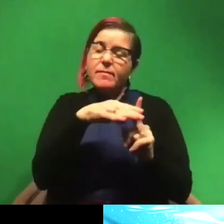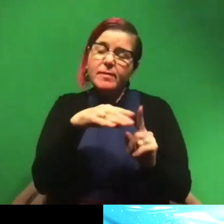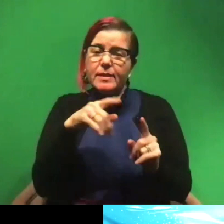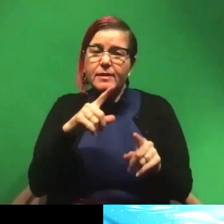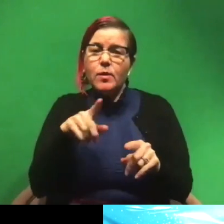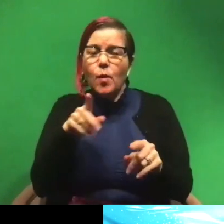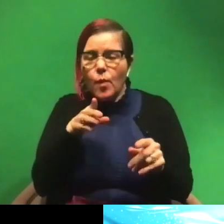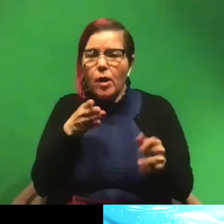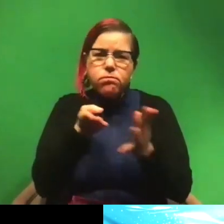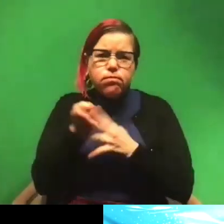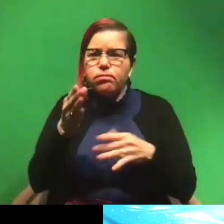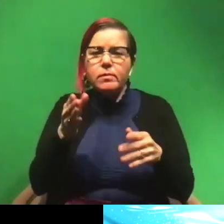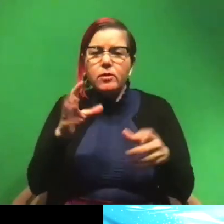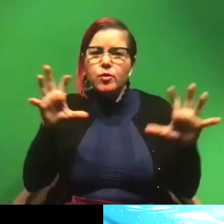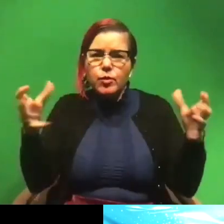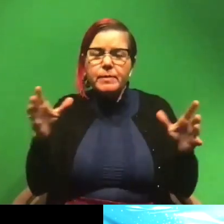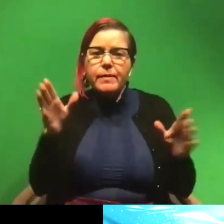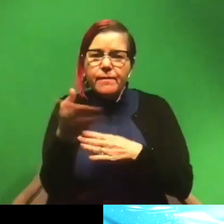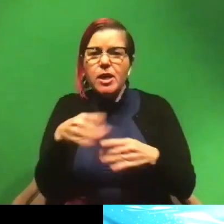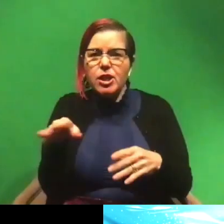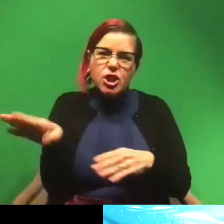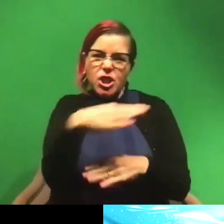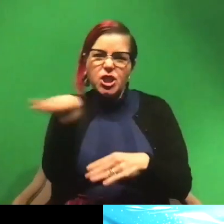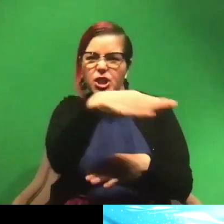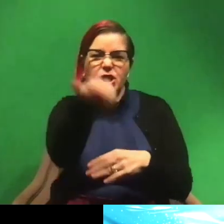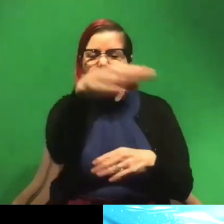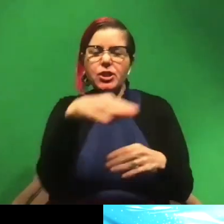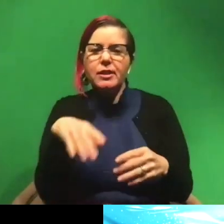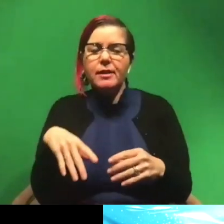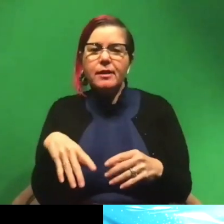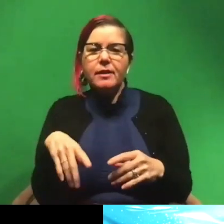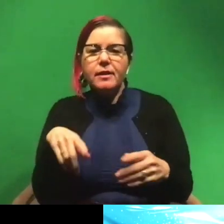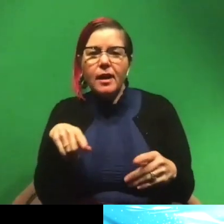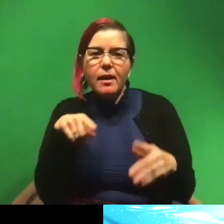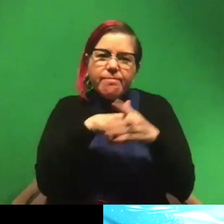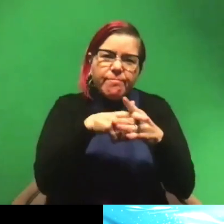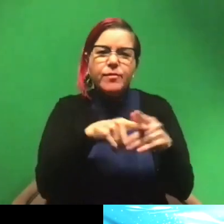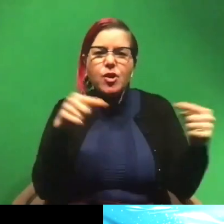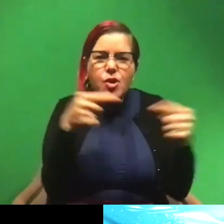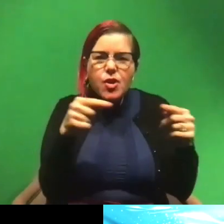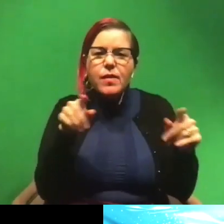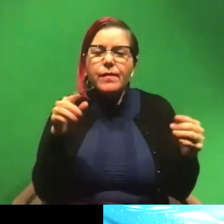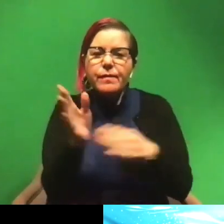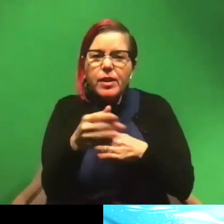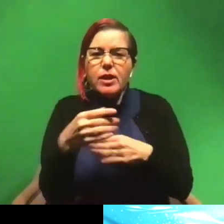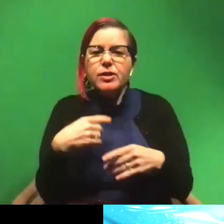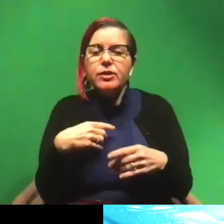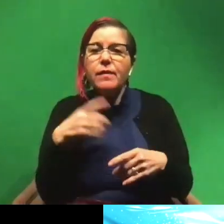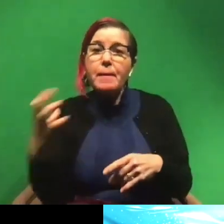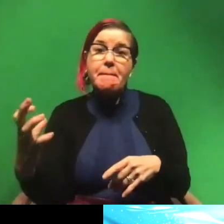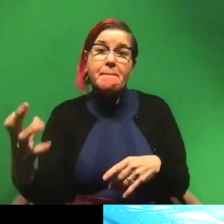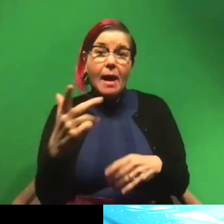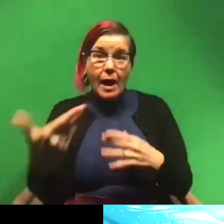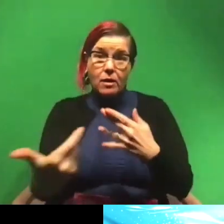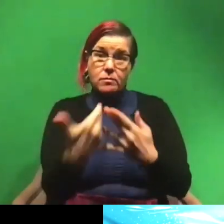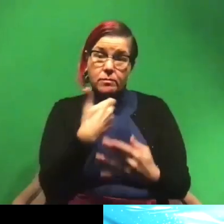swim through schools of fish, and then just like thrash about, and impale, and injure a bunch of fish. And then they just swim back through,